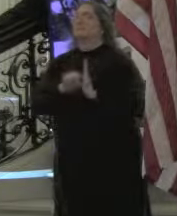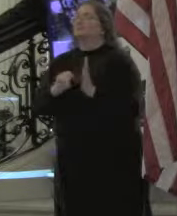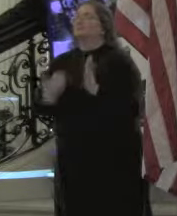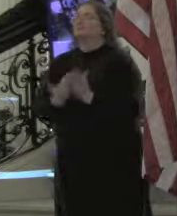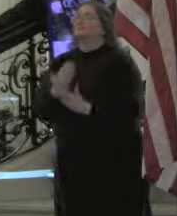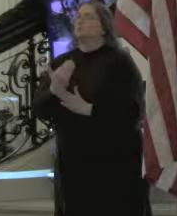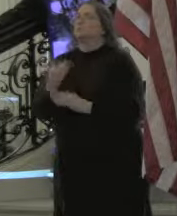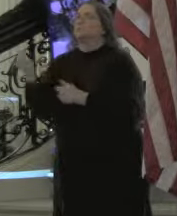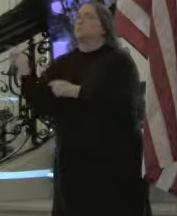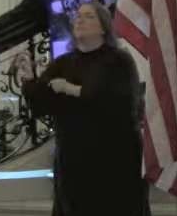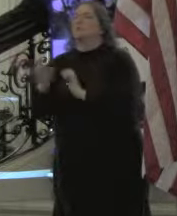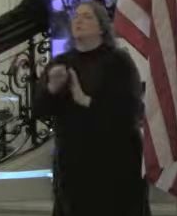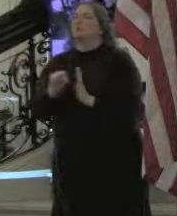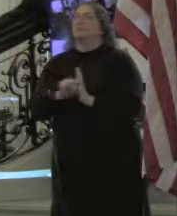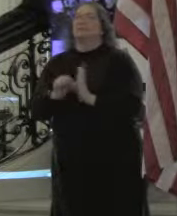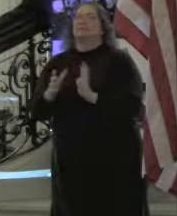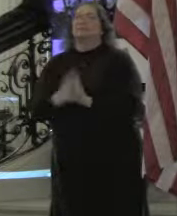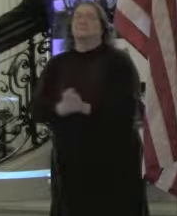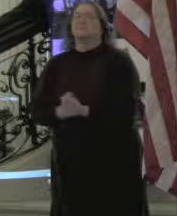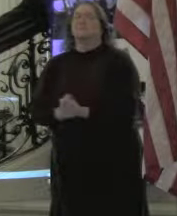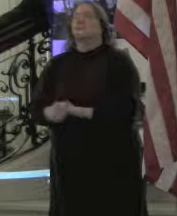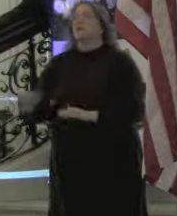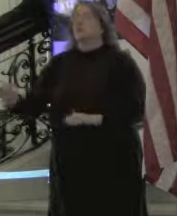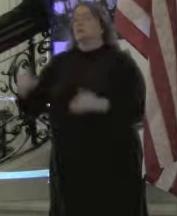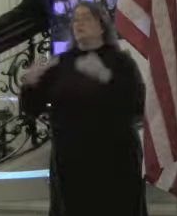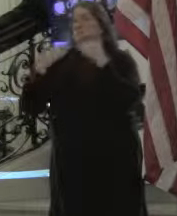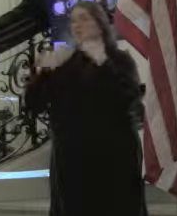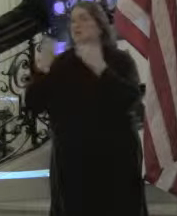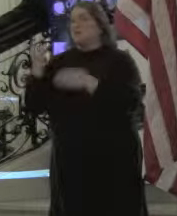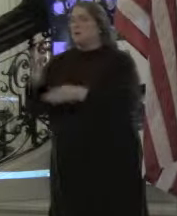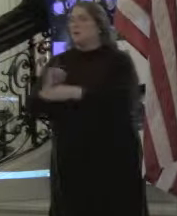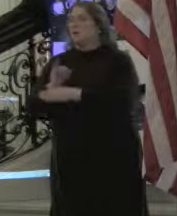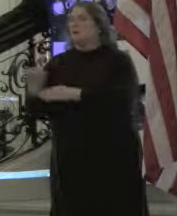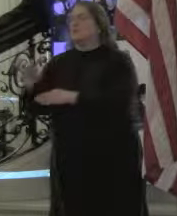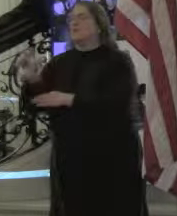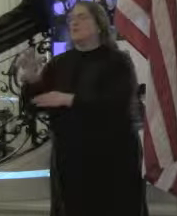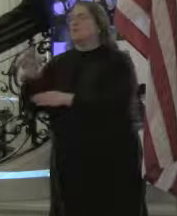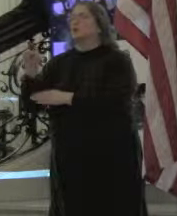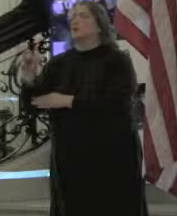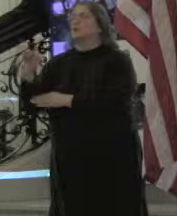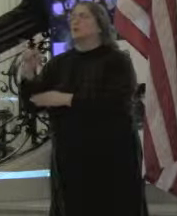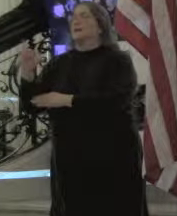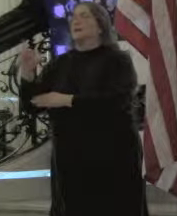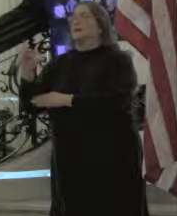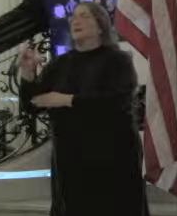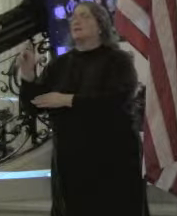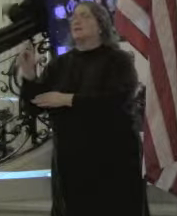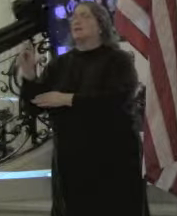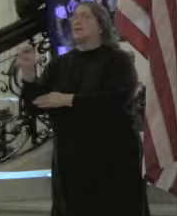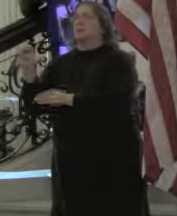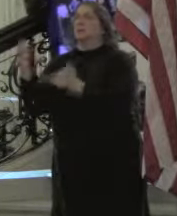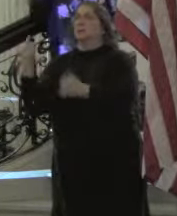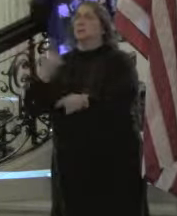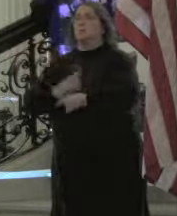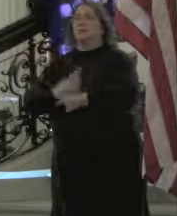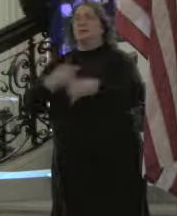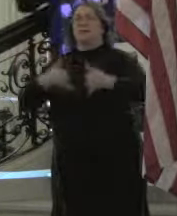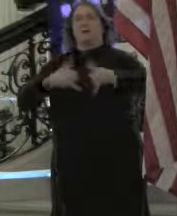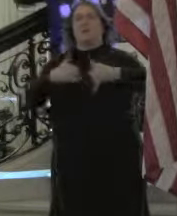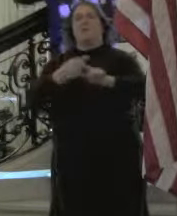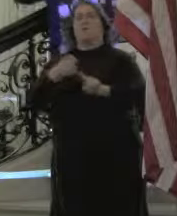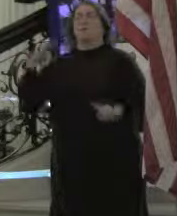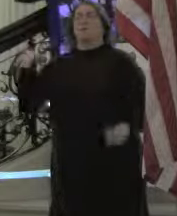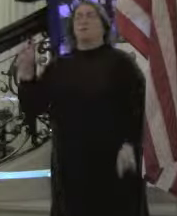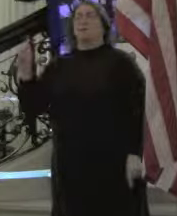I also want to thank one of my interns, John Anton, is here somewhere who just received an award in Washington.